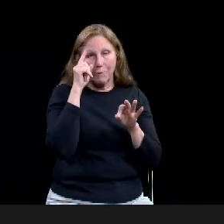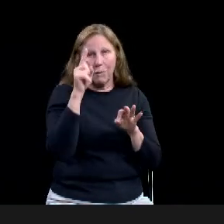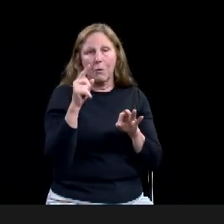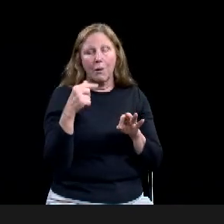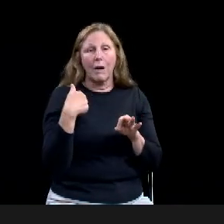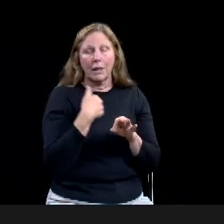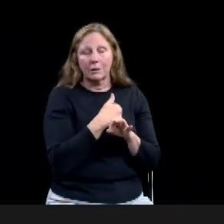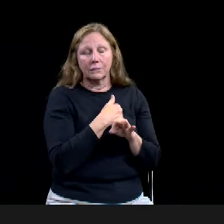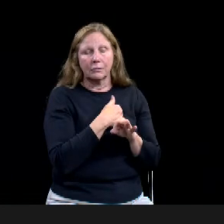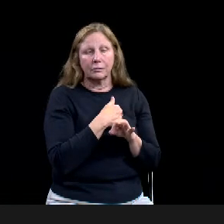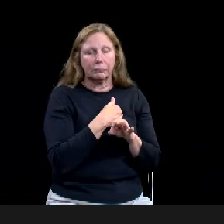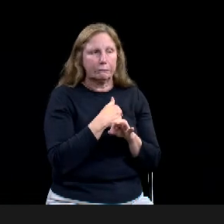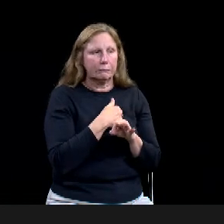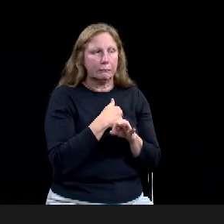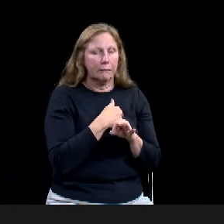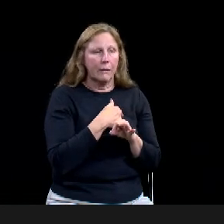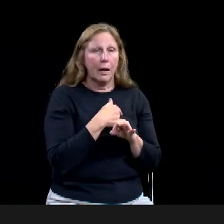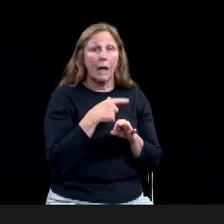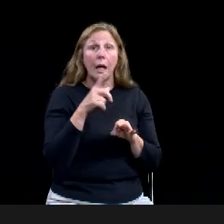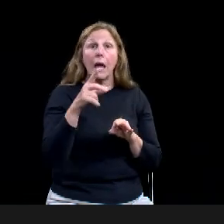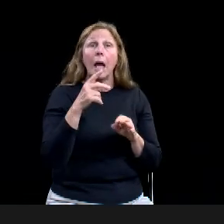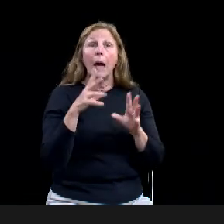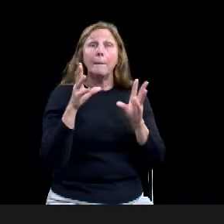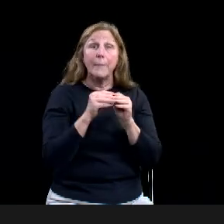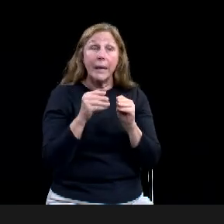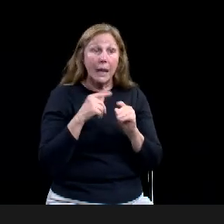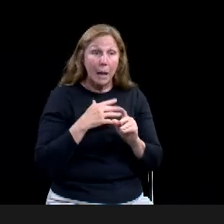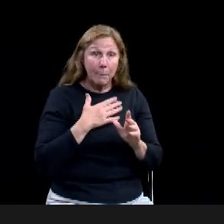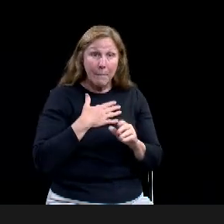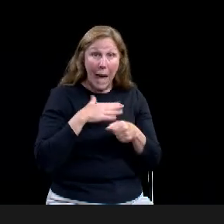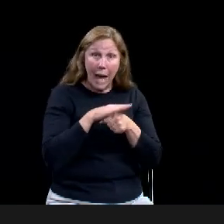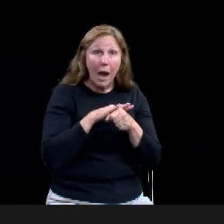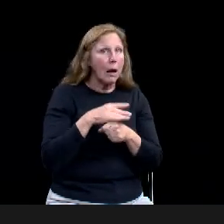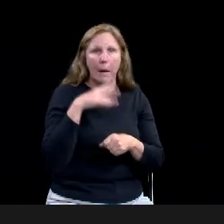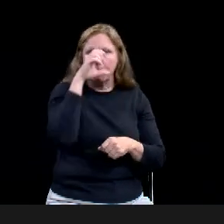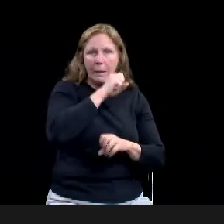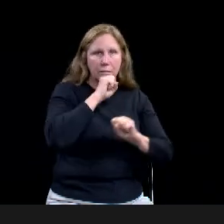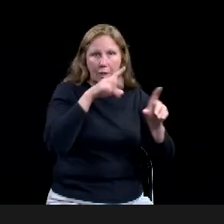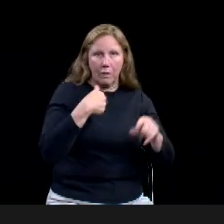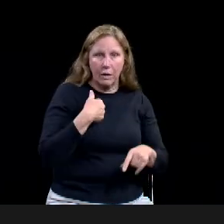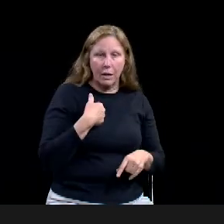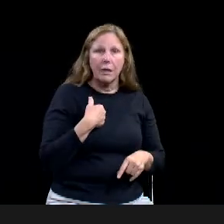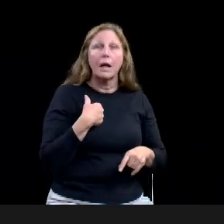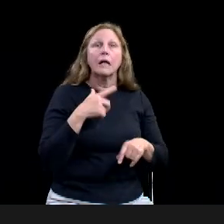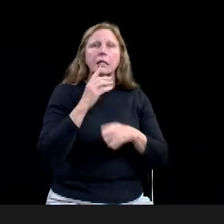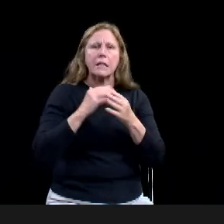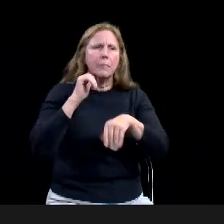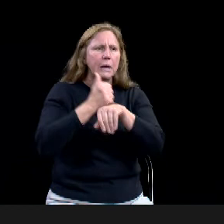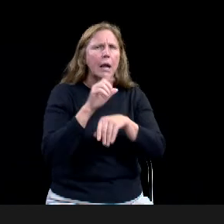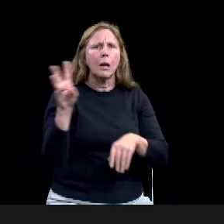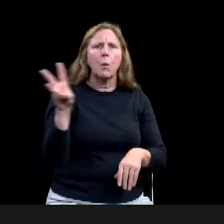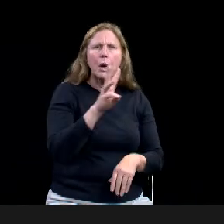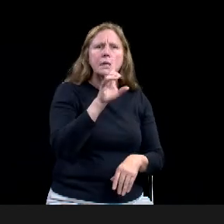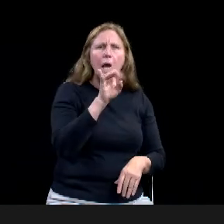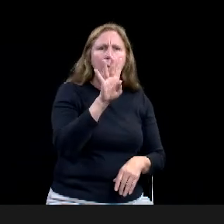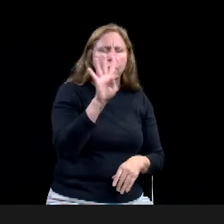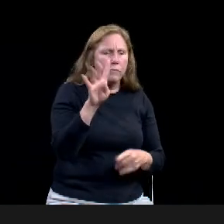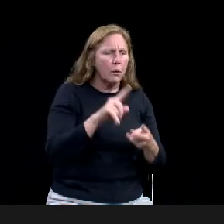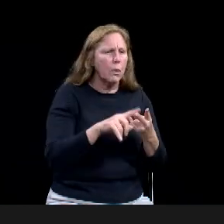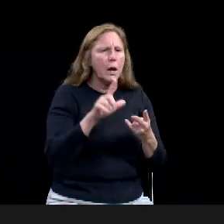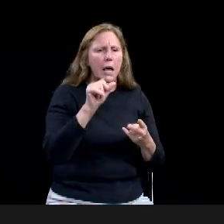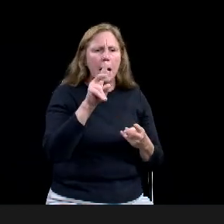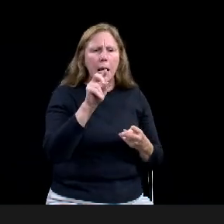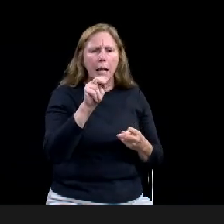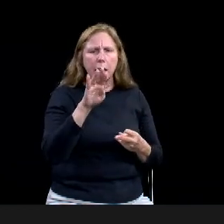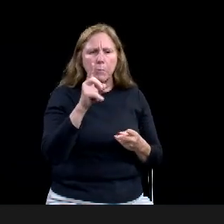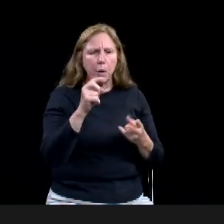84, uh, land and branch, uh, Cedar Ridge, and, you know, a new one that we just created in the last couple of years with the China spring. And